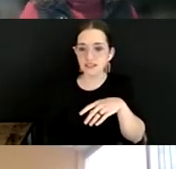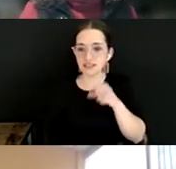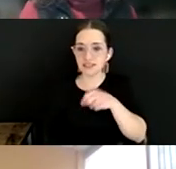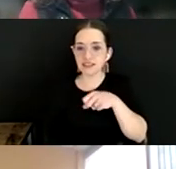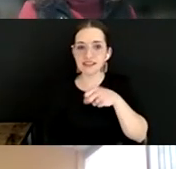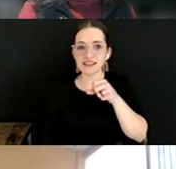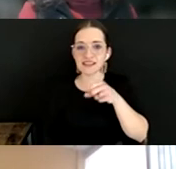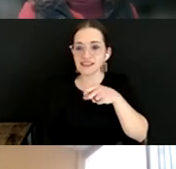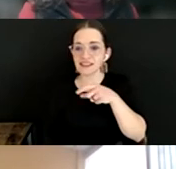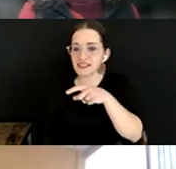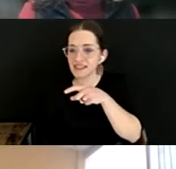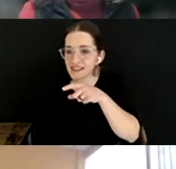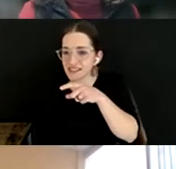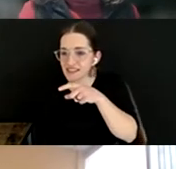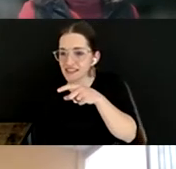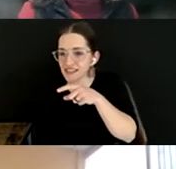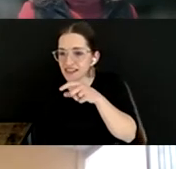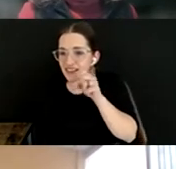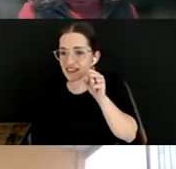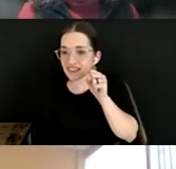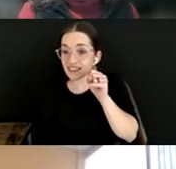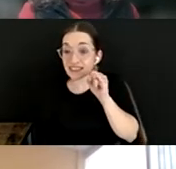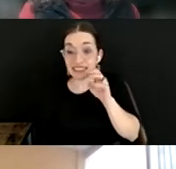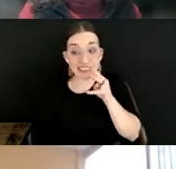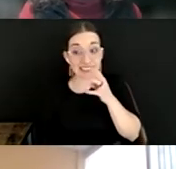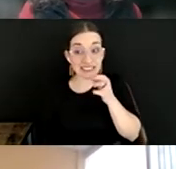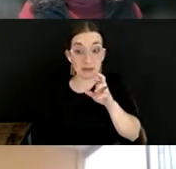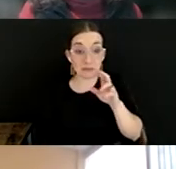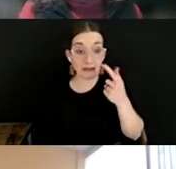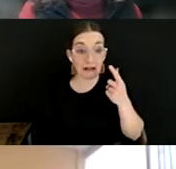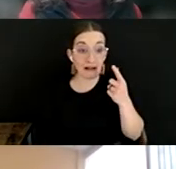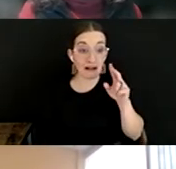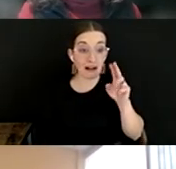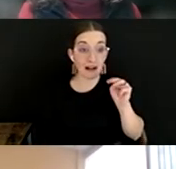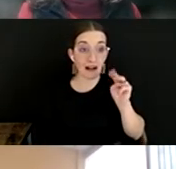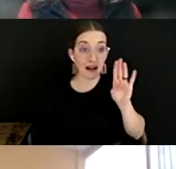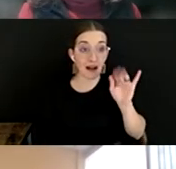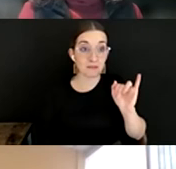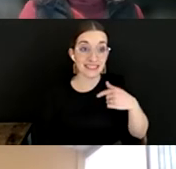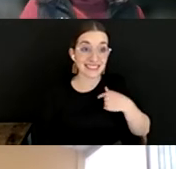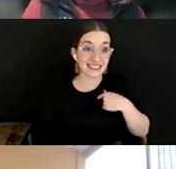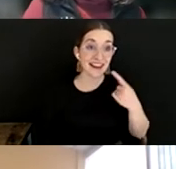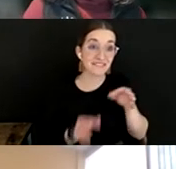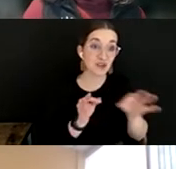Adaptation. Semper Gumby is a phrase I learned years ago, and I repeat it to myself often.